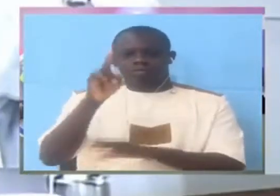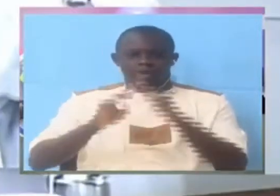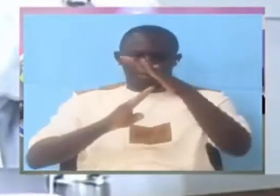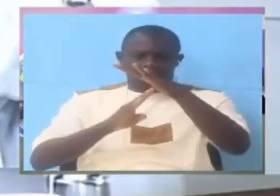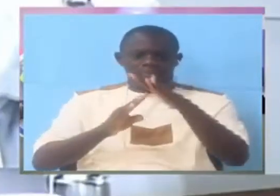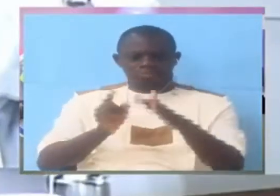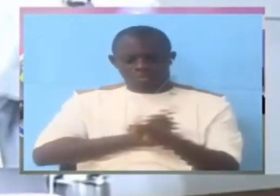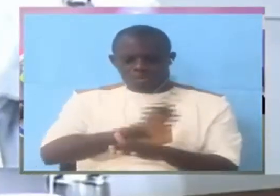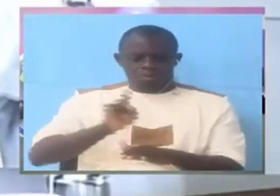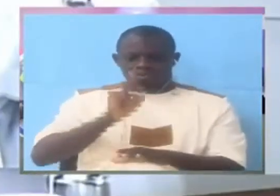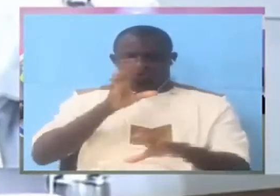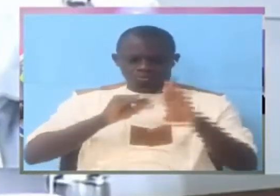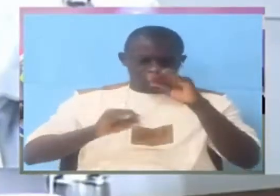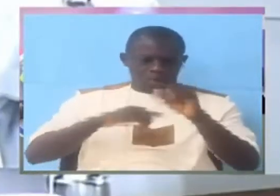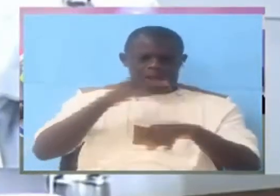about